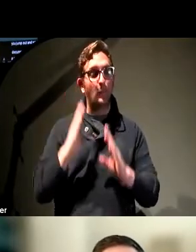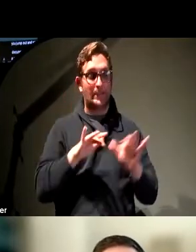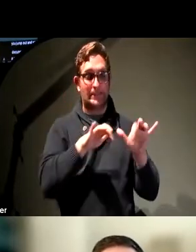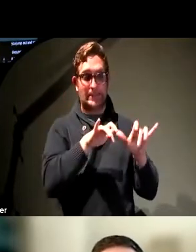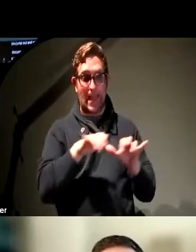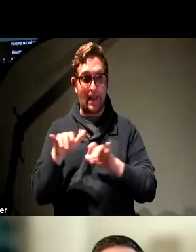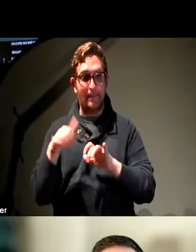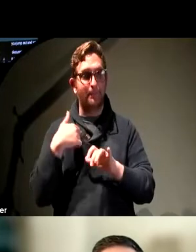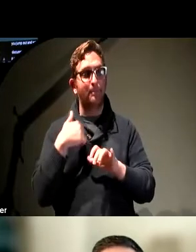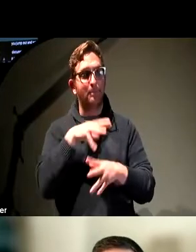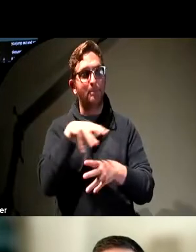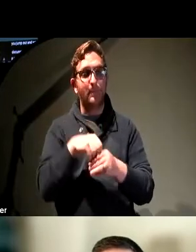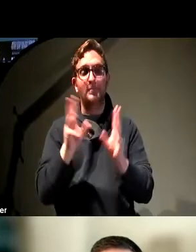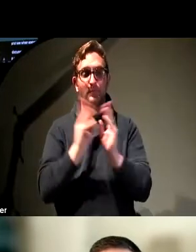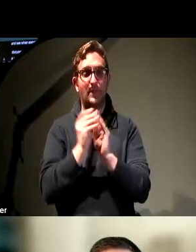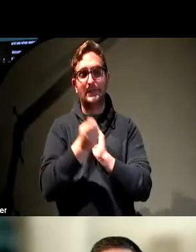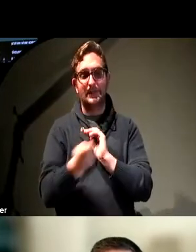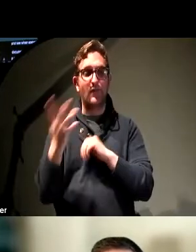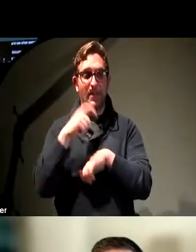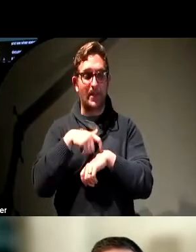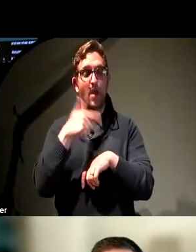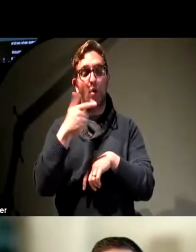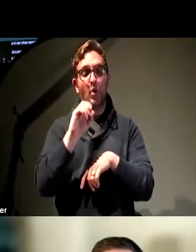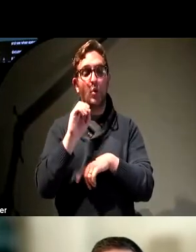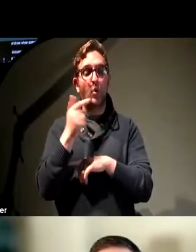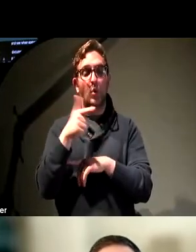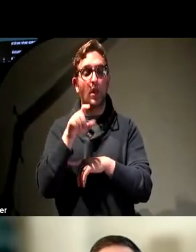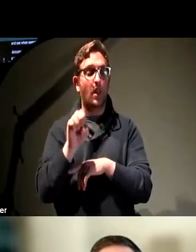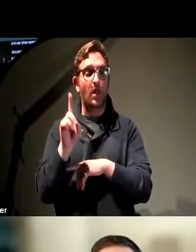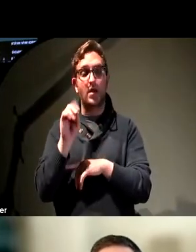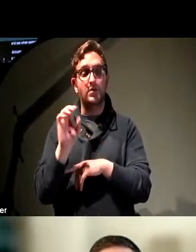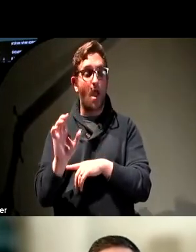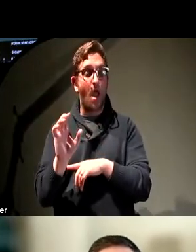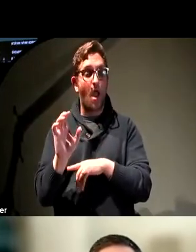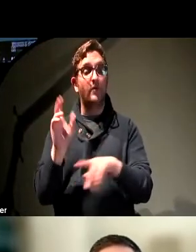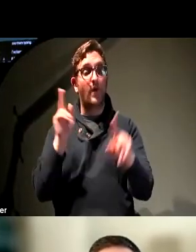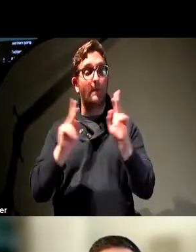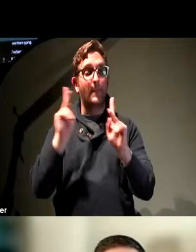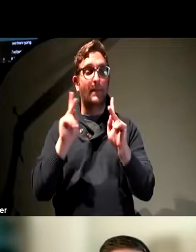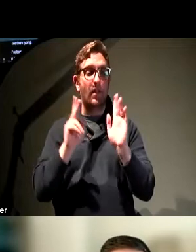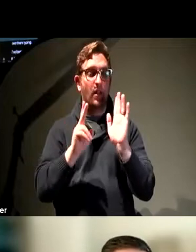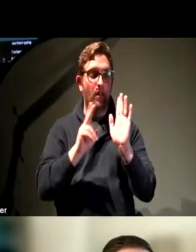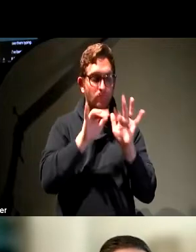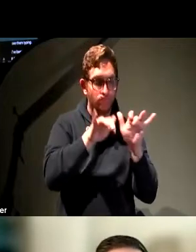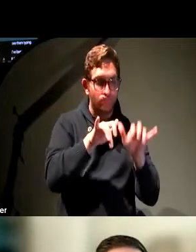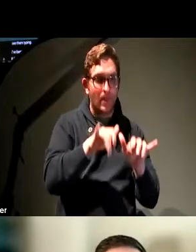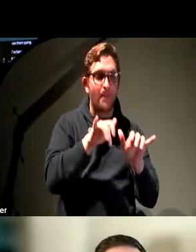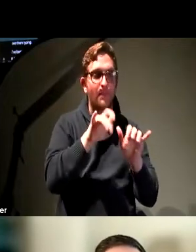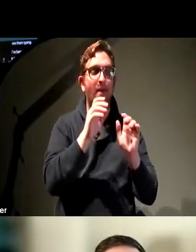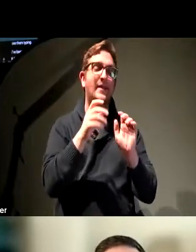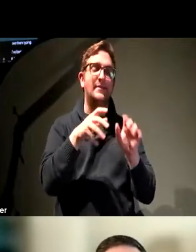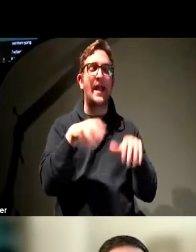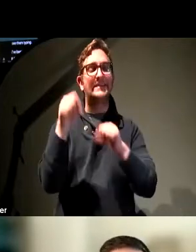been in several remote meetings where people use Google Docs as a way to take role and you just type your name in and everyone types their name to the